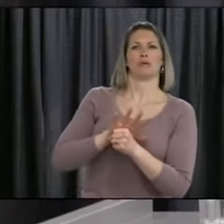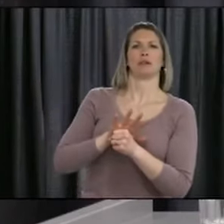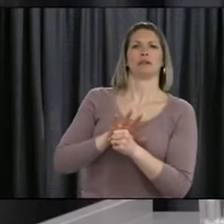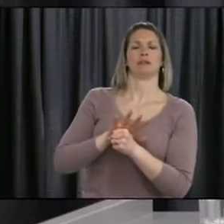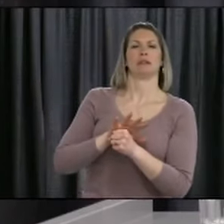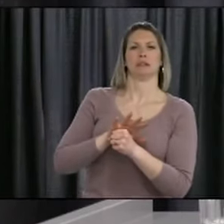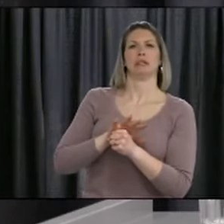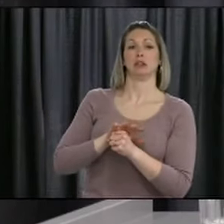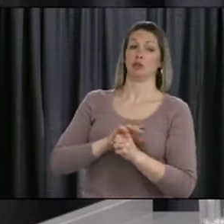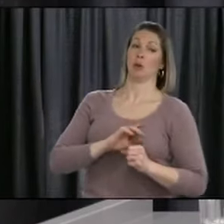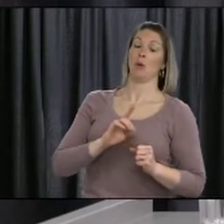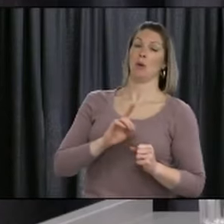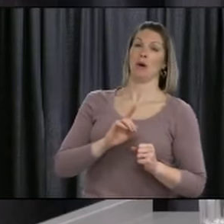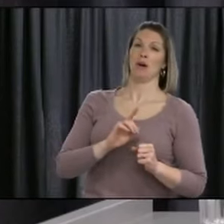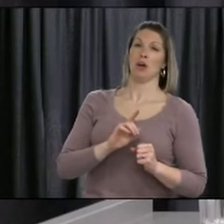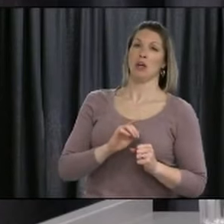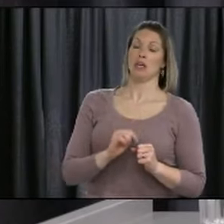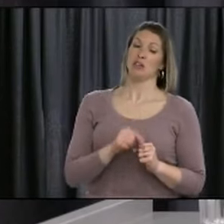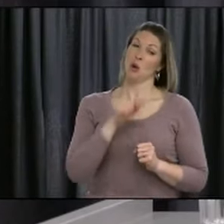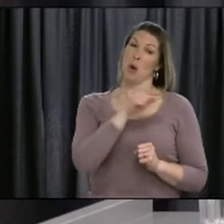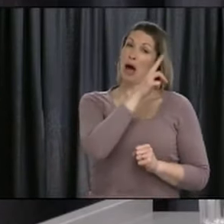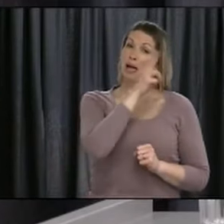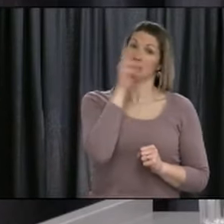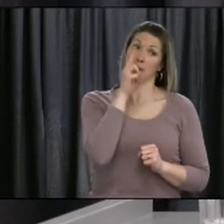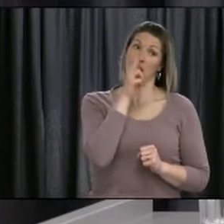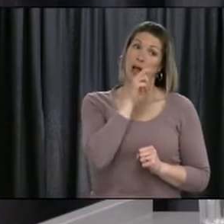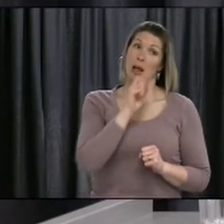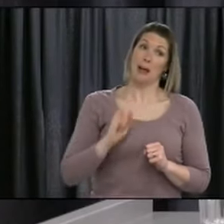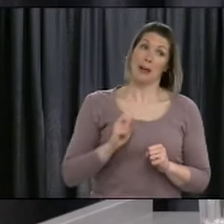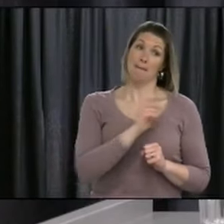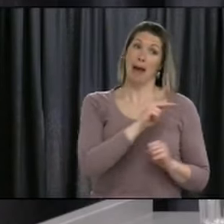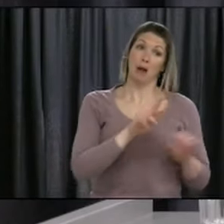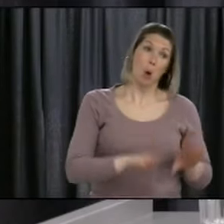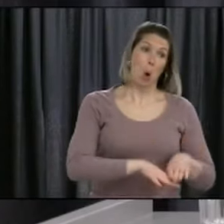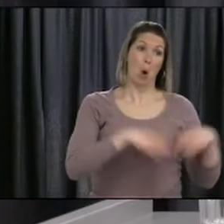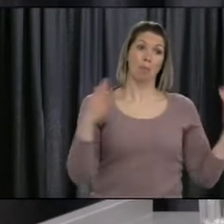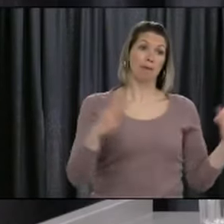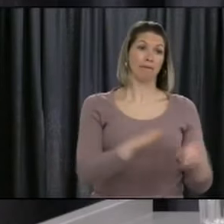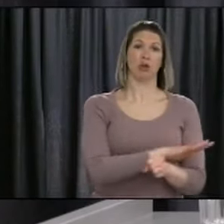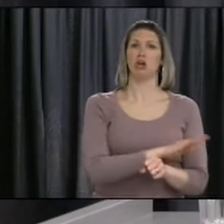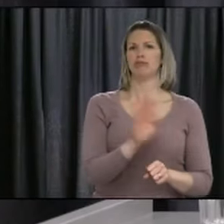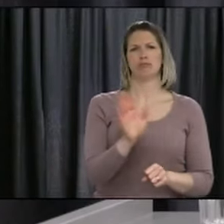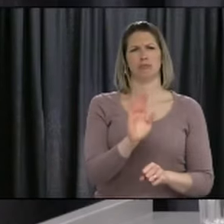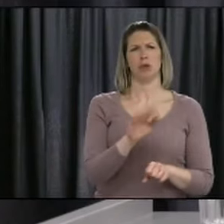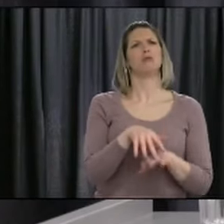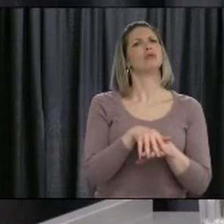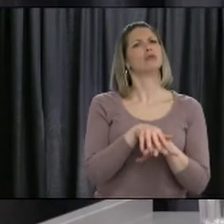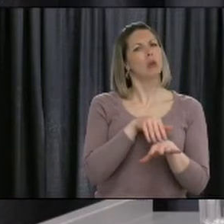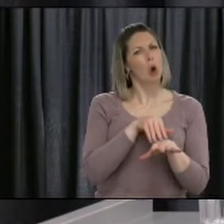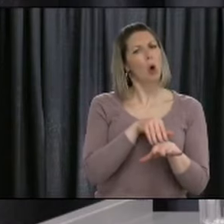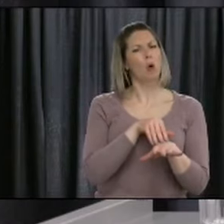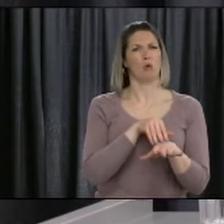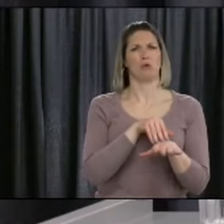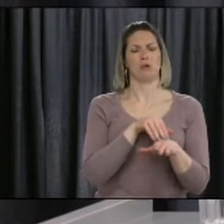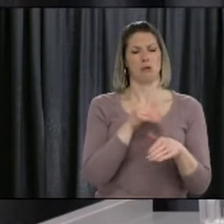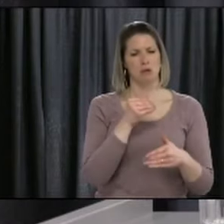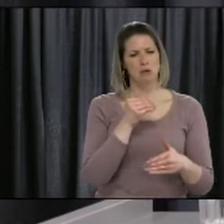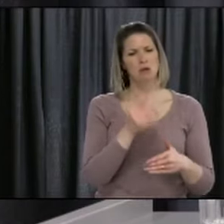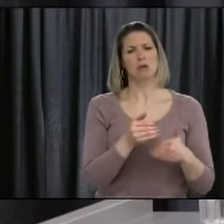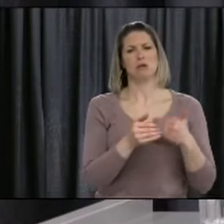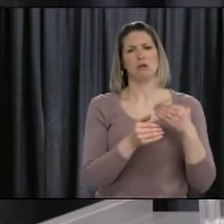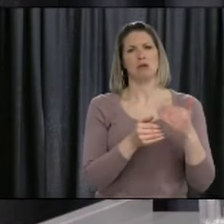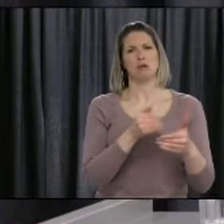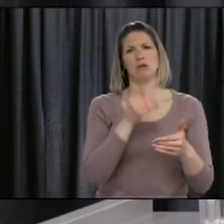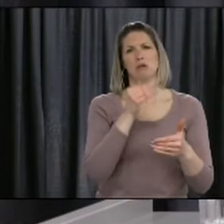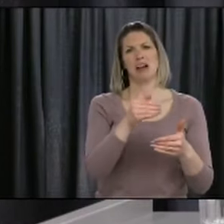are going to be like. So, it won't be business as normal, but it will be a ramp up slowly, and that will hold over the period of